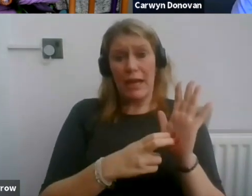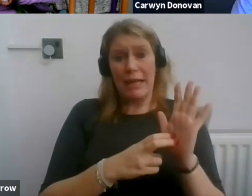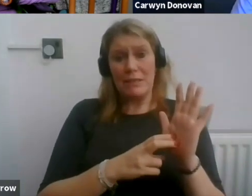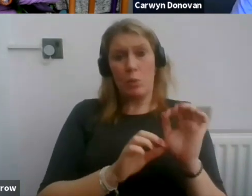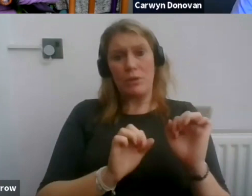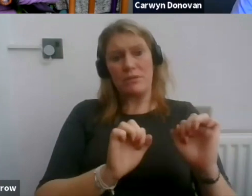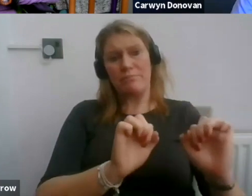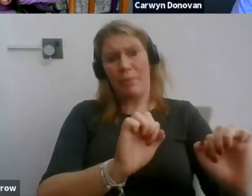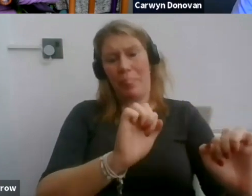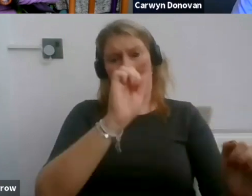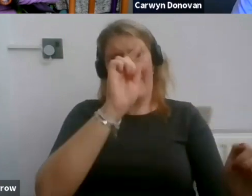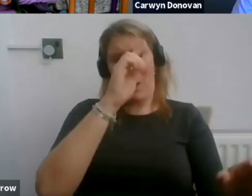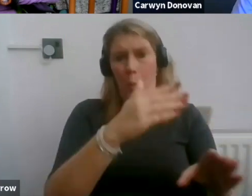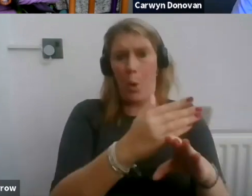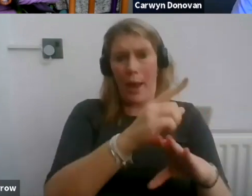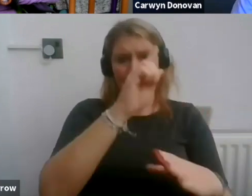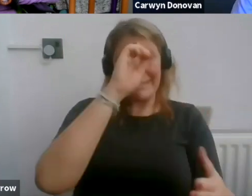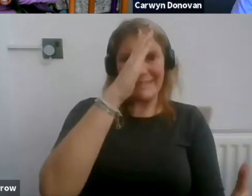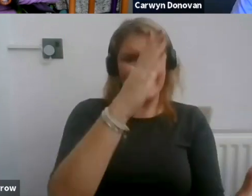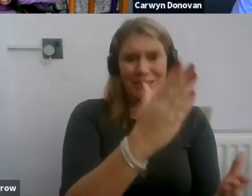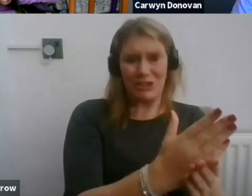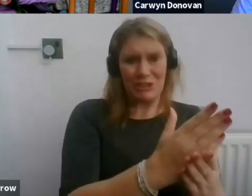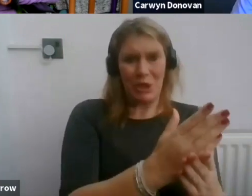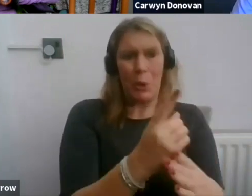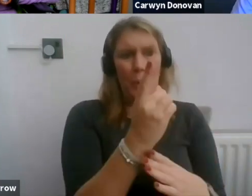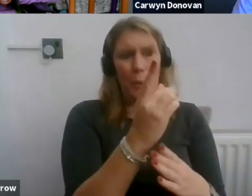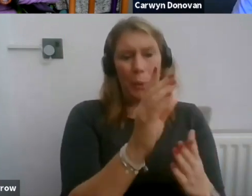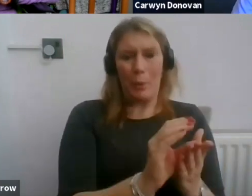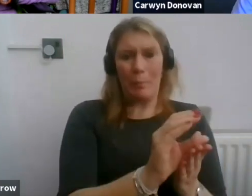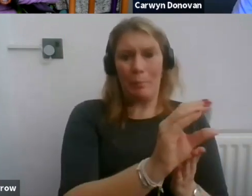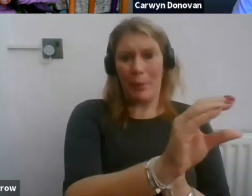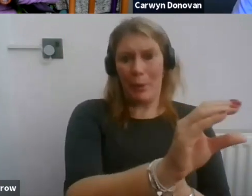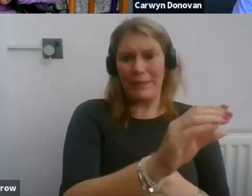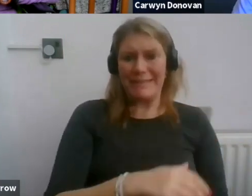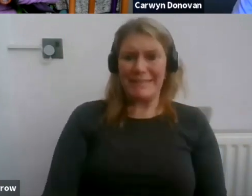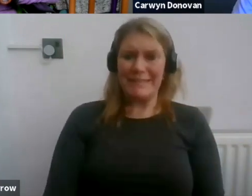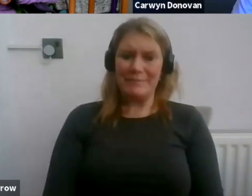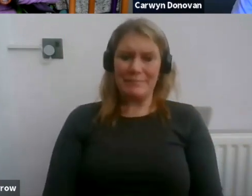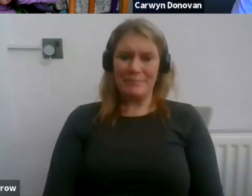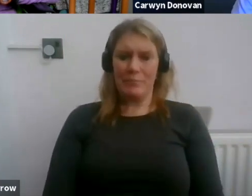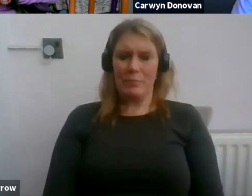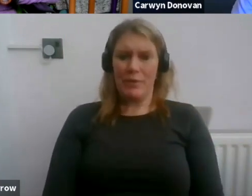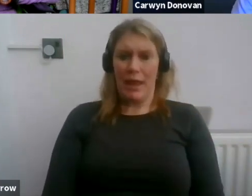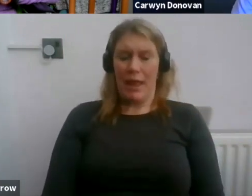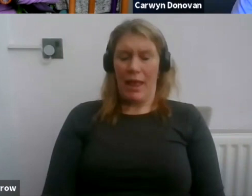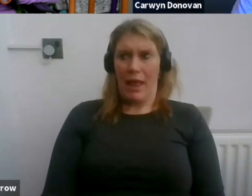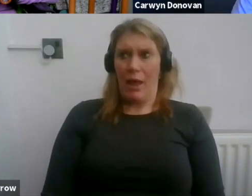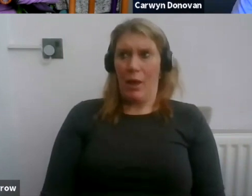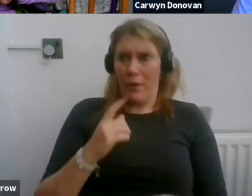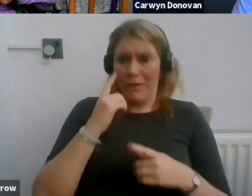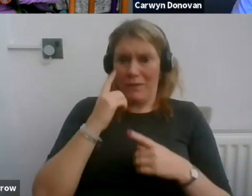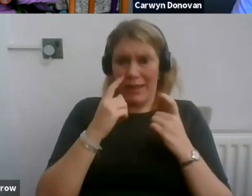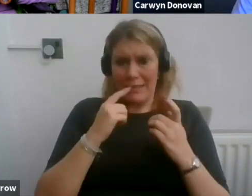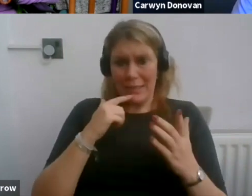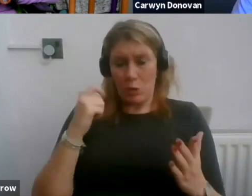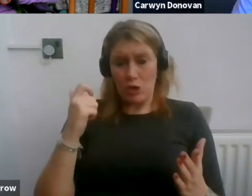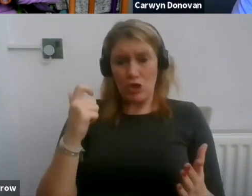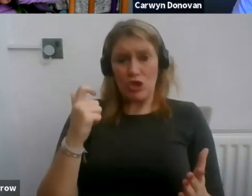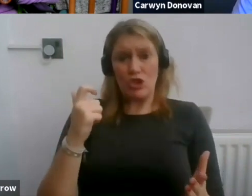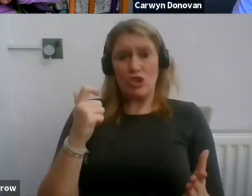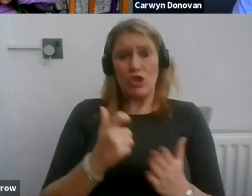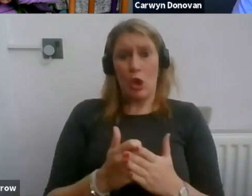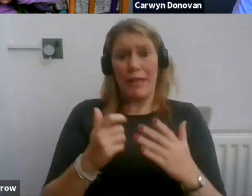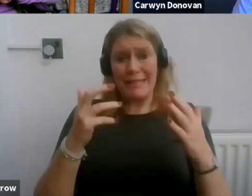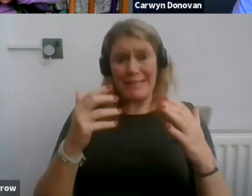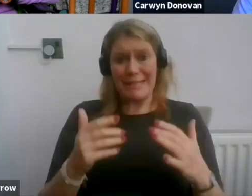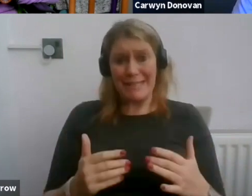OK? And moreover, we found out a shocking statistic that only 3% of